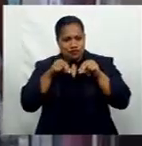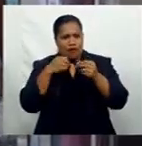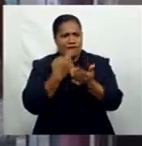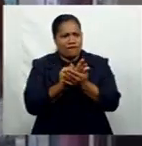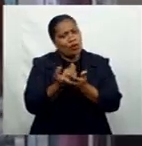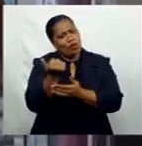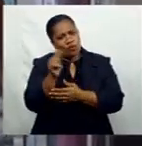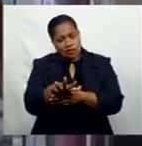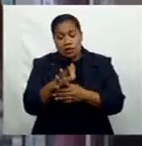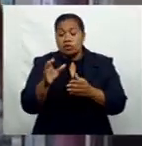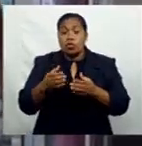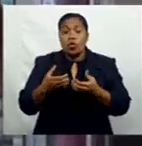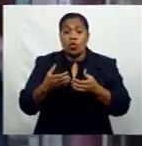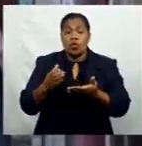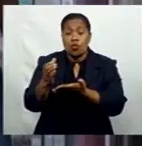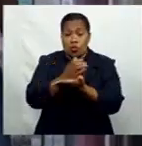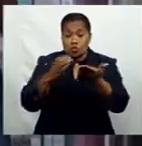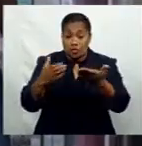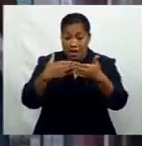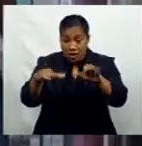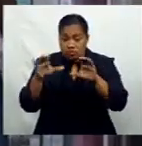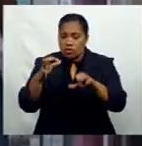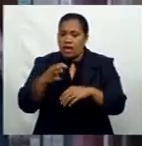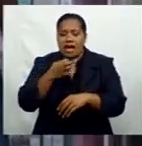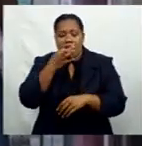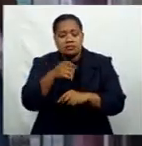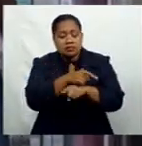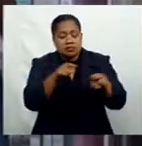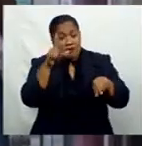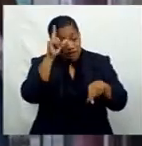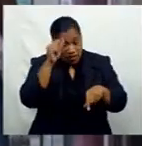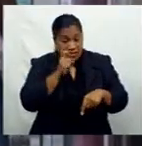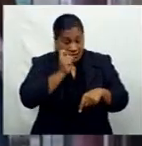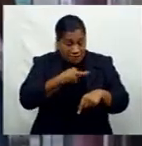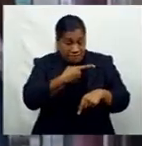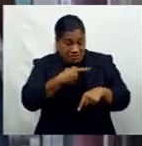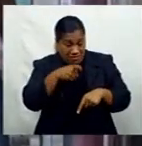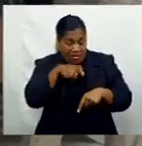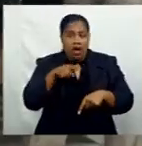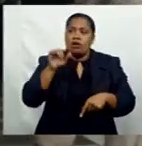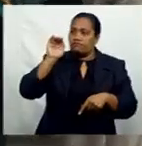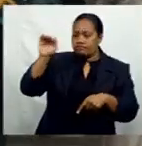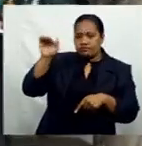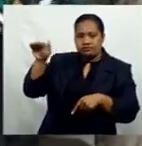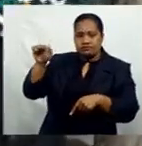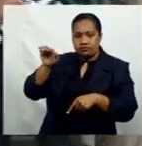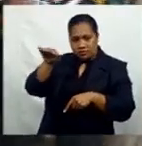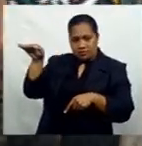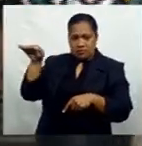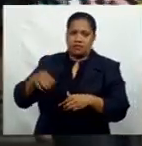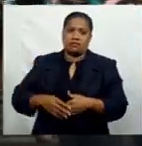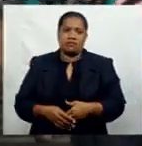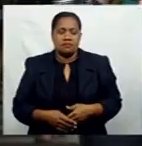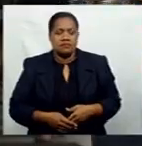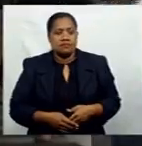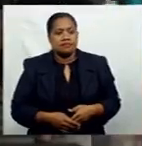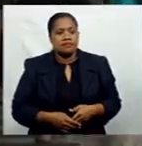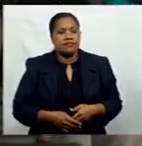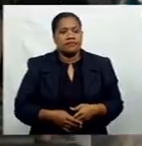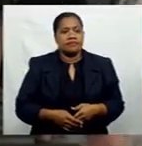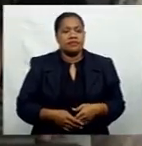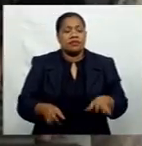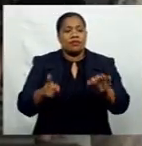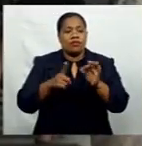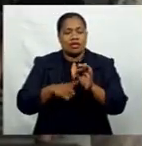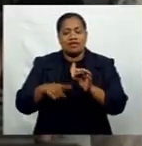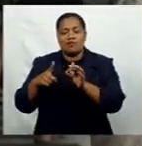Council is urging Fijians to contact them on 155 if conditions are being placed on their withdrawals. Kranita Prakash,